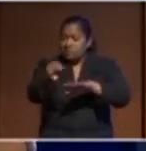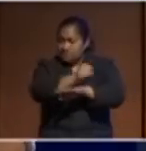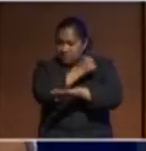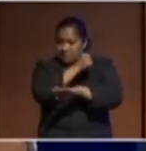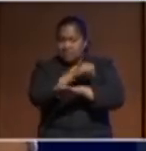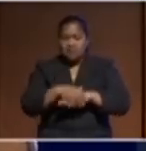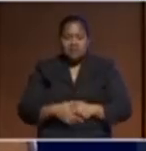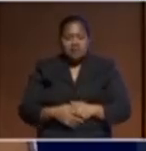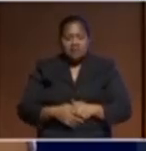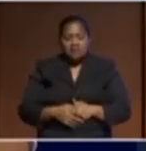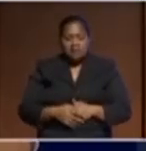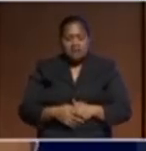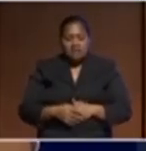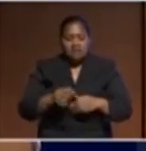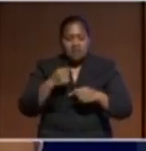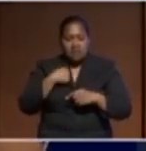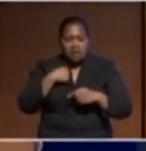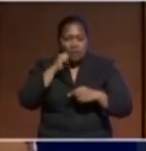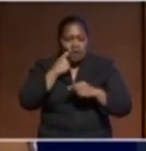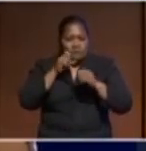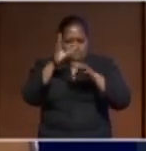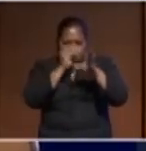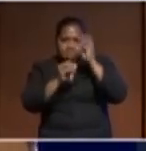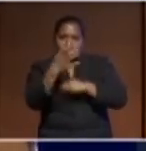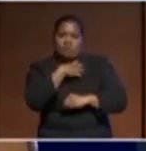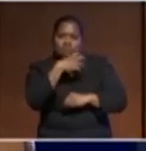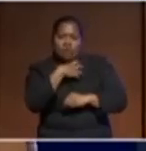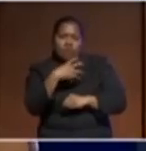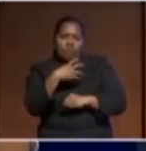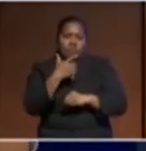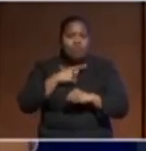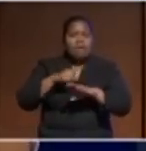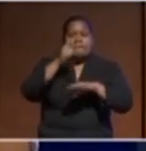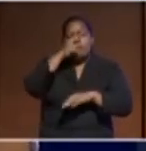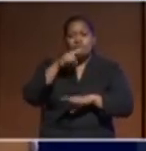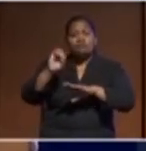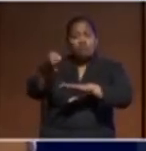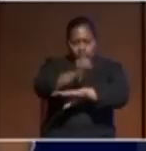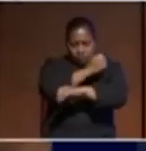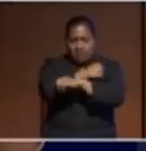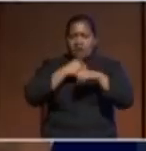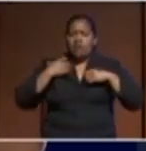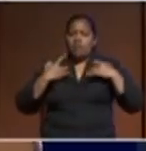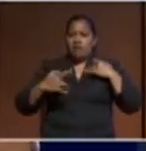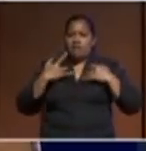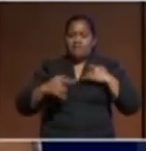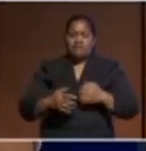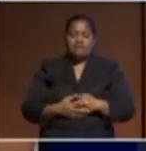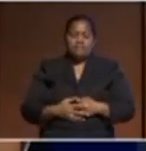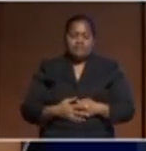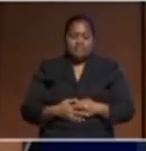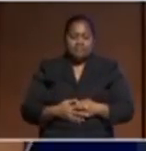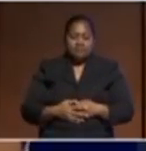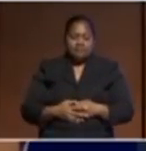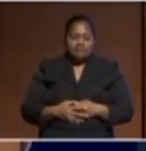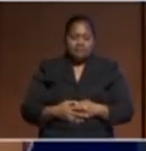that we learn more about it because ocean is our lives and we are still doing a whole